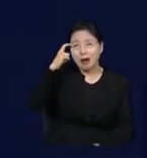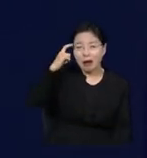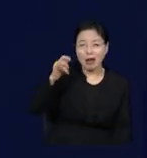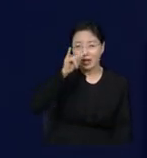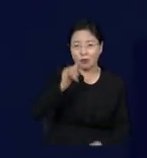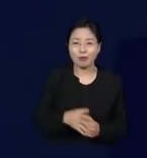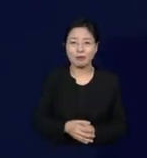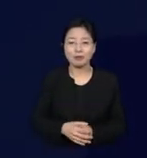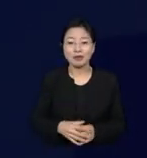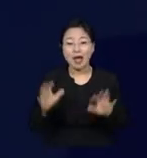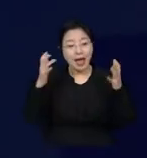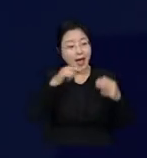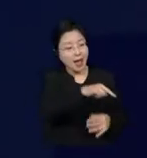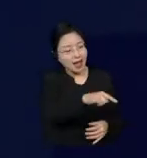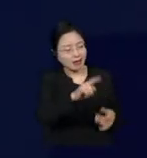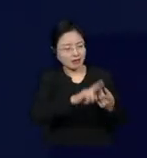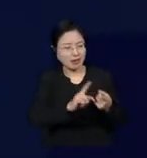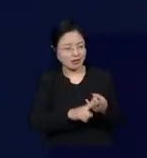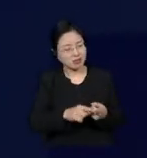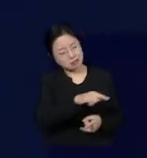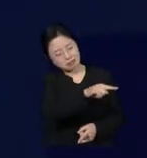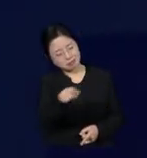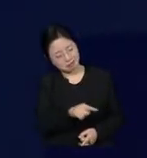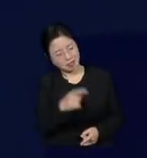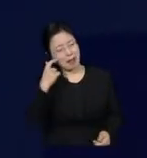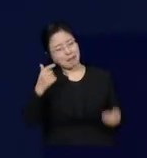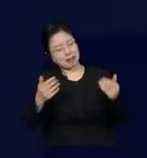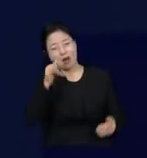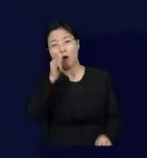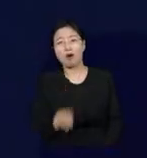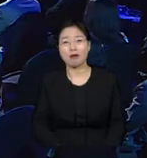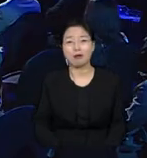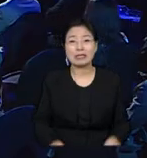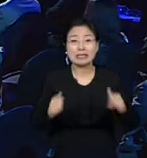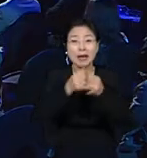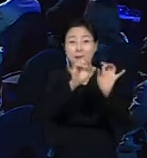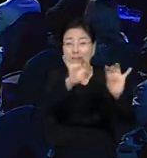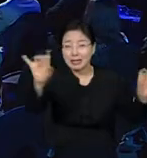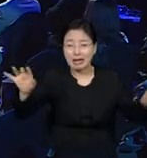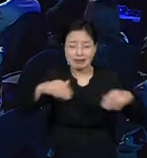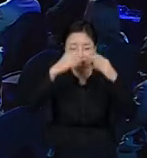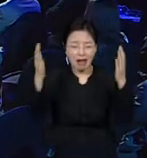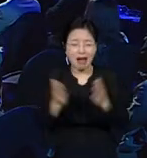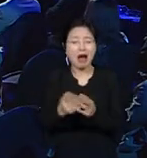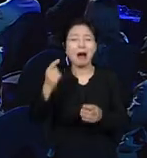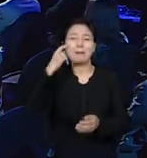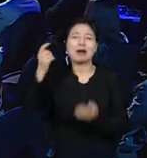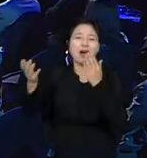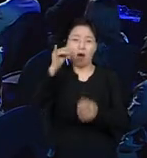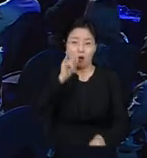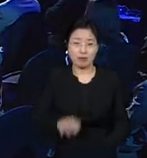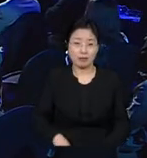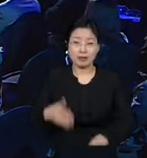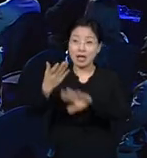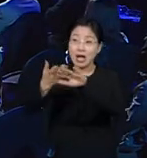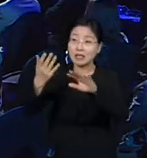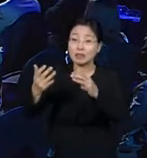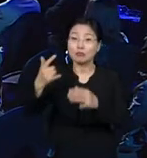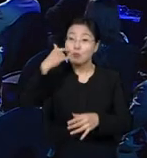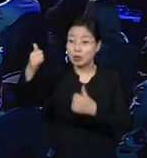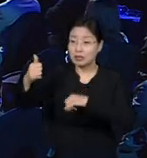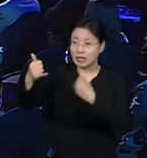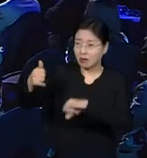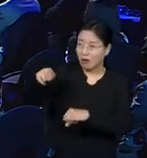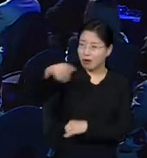And we judge other people's children when they don't behave in public. We judge our neighbors, our co-workers, our team members and our friends.